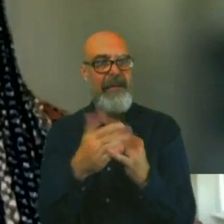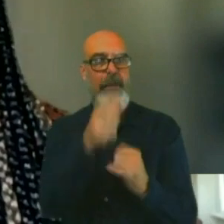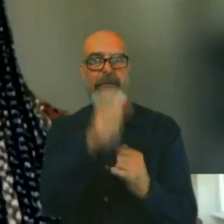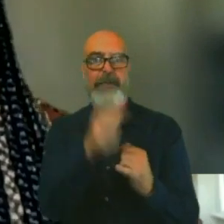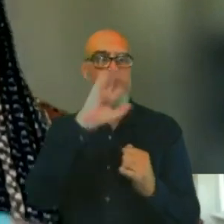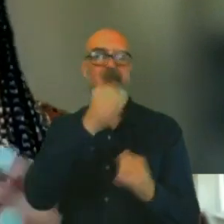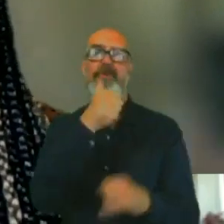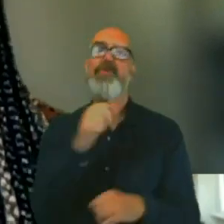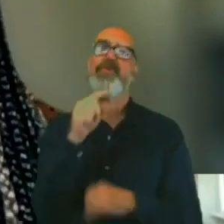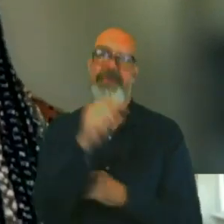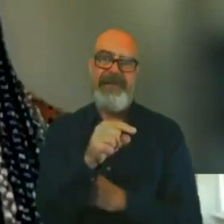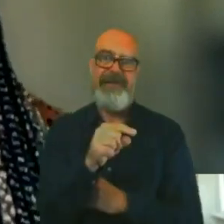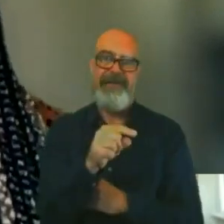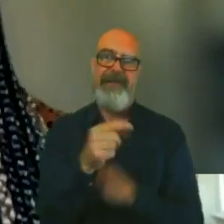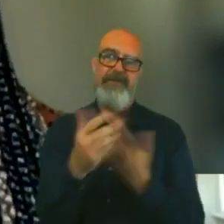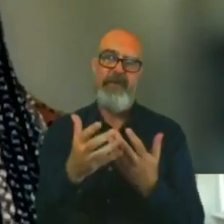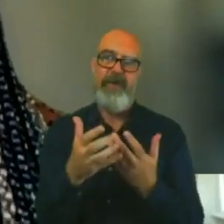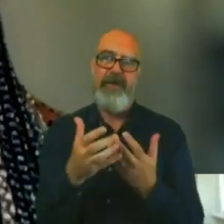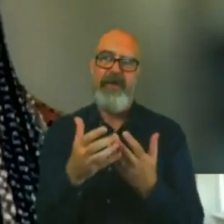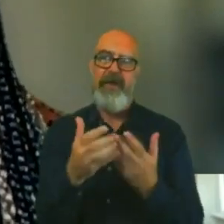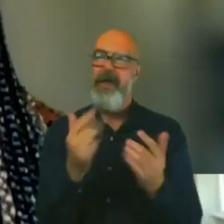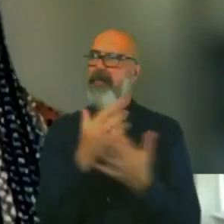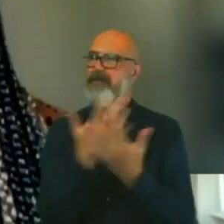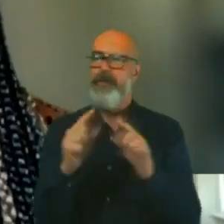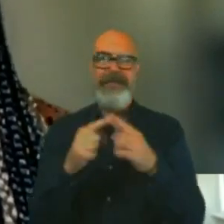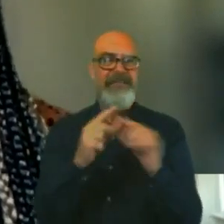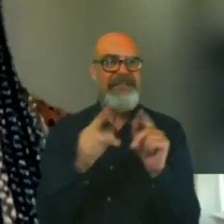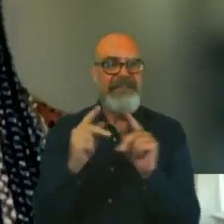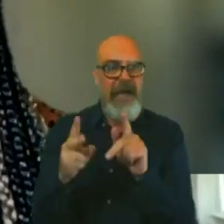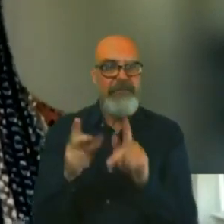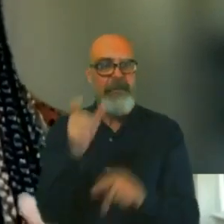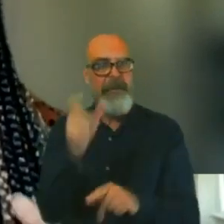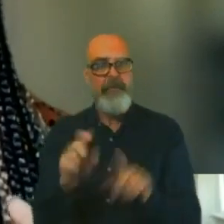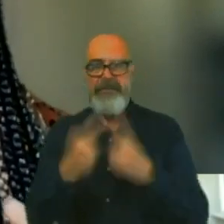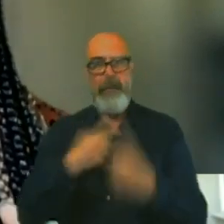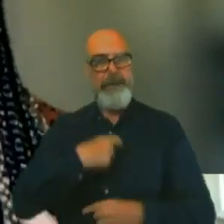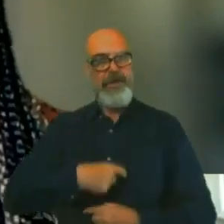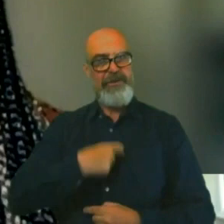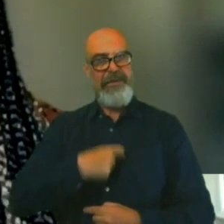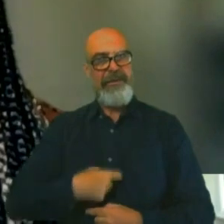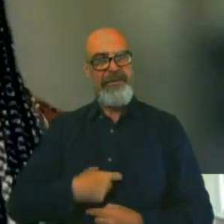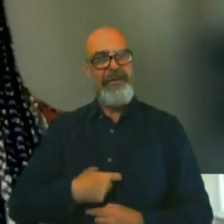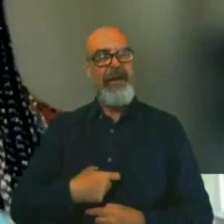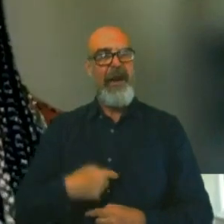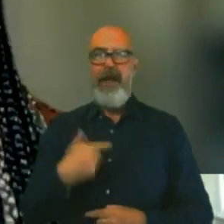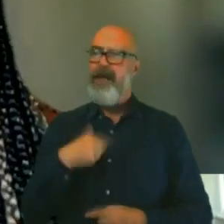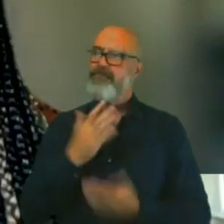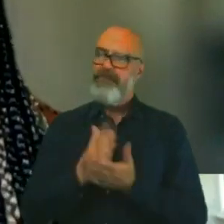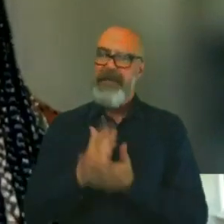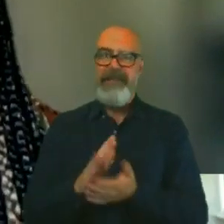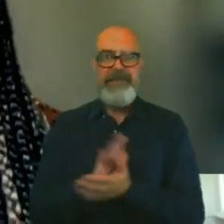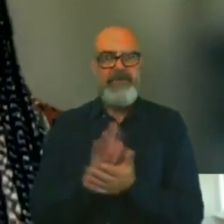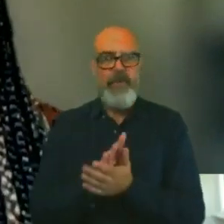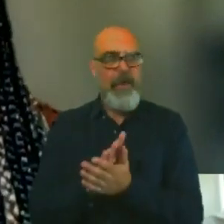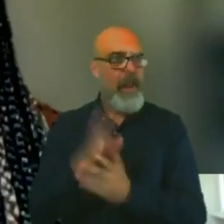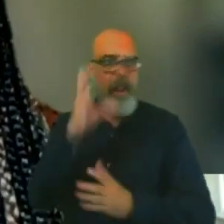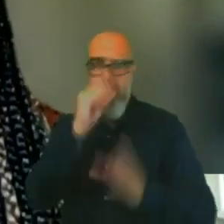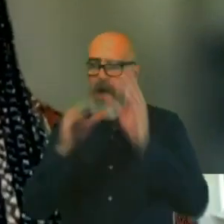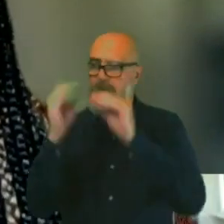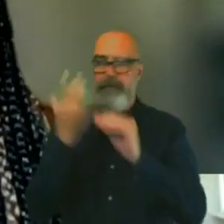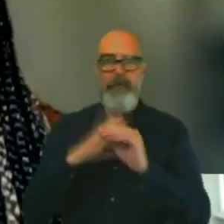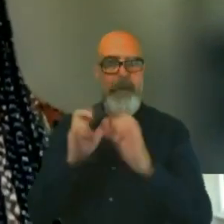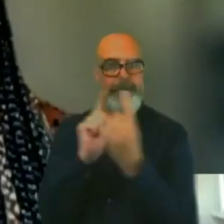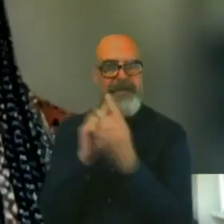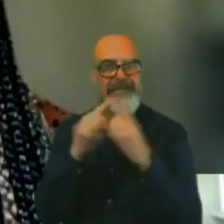you get so many different types of people, different personalities. And I really just enjoy being able to kind of learn from different types of people. So that's